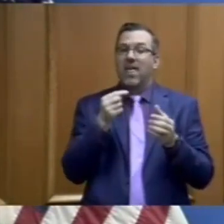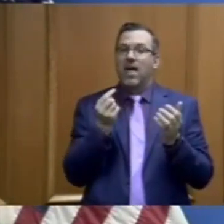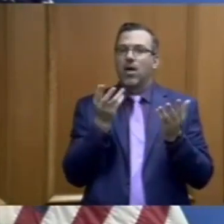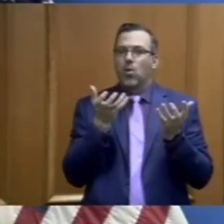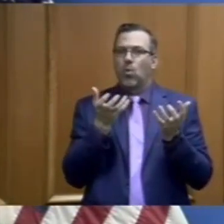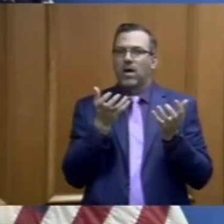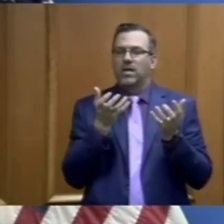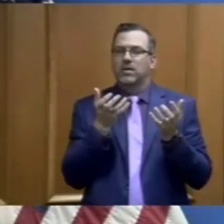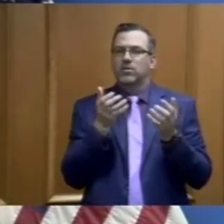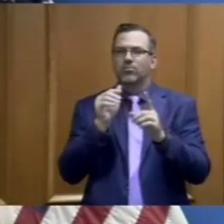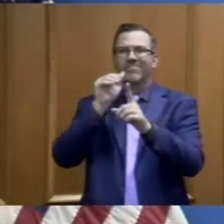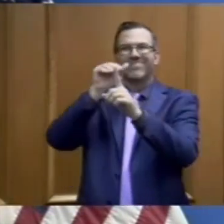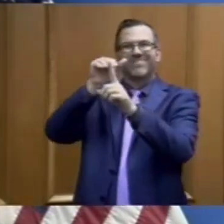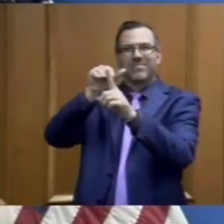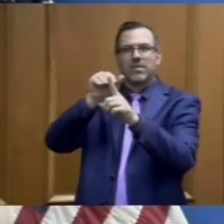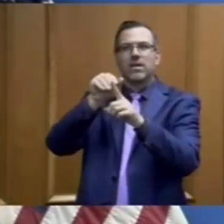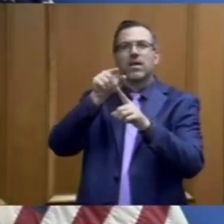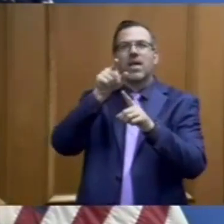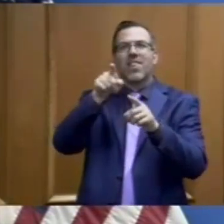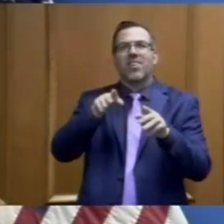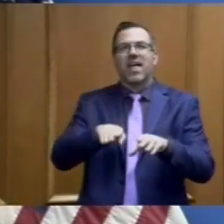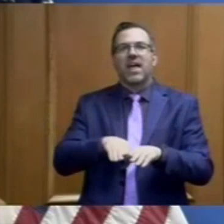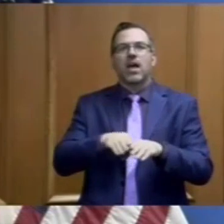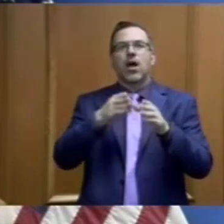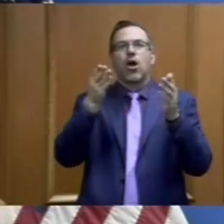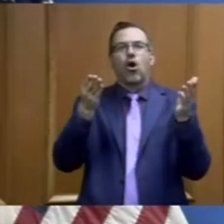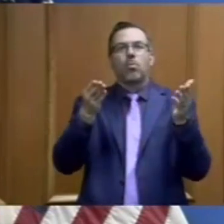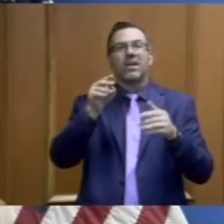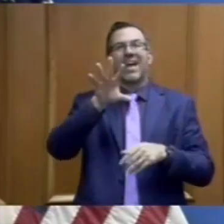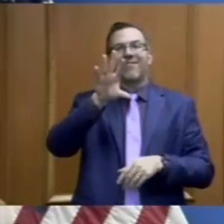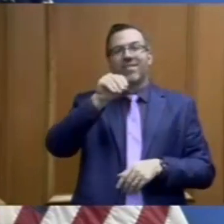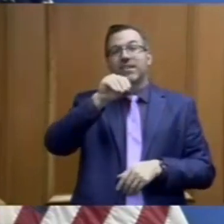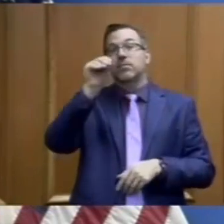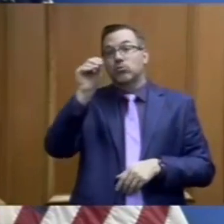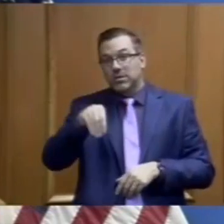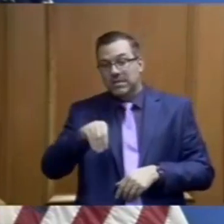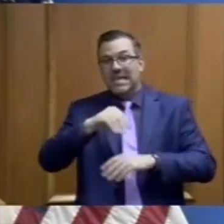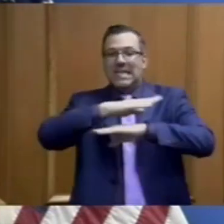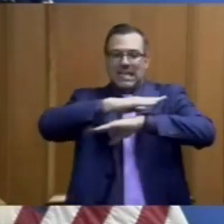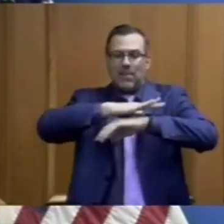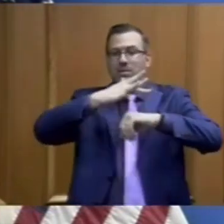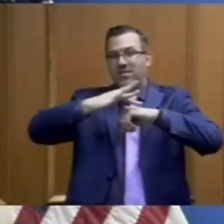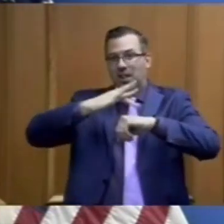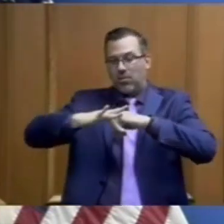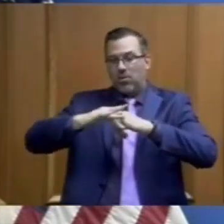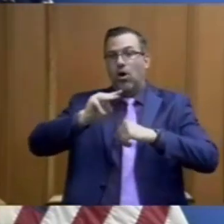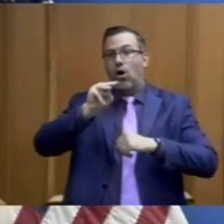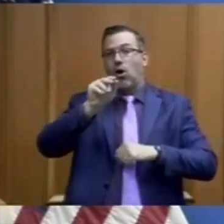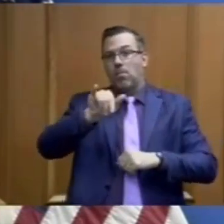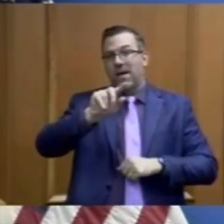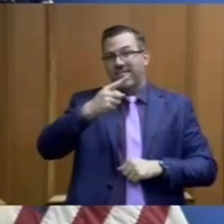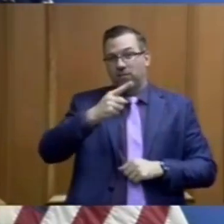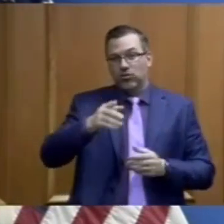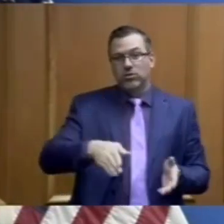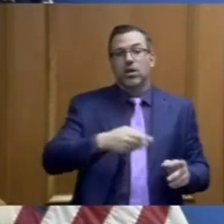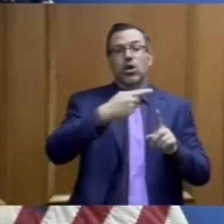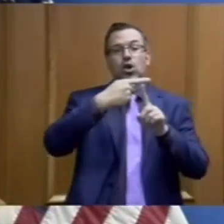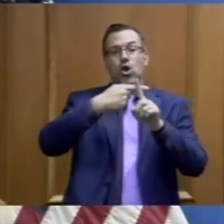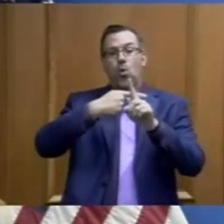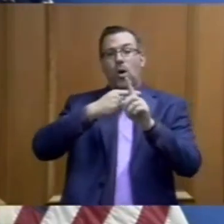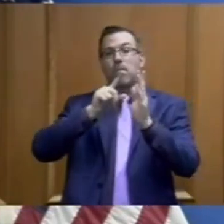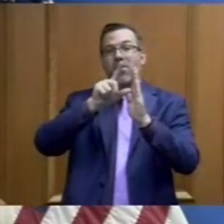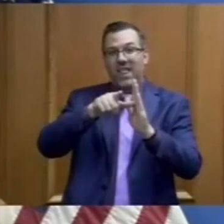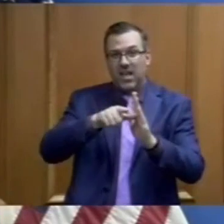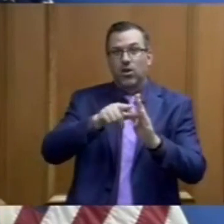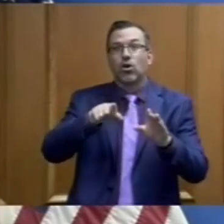allow them to open at 50 percent capacity on May 1st and 100 percent capacity a month later. So is